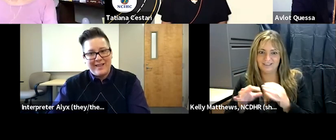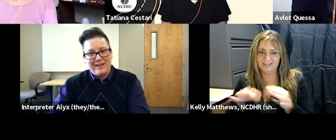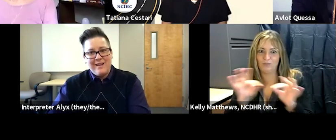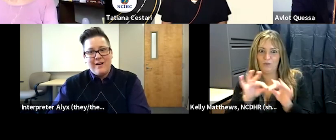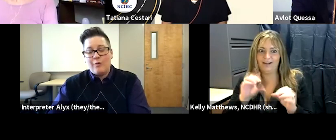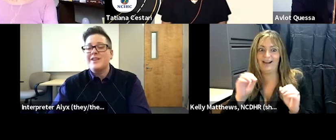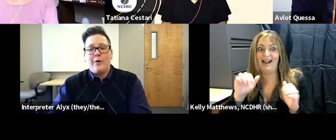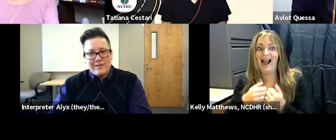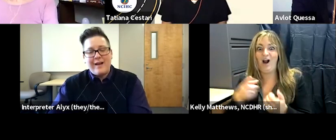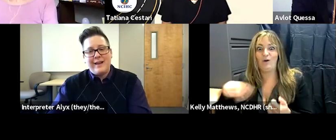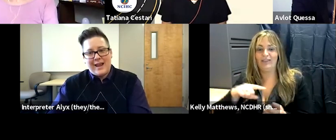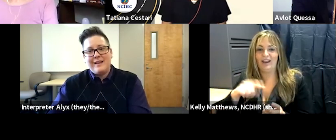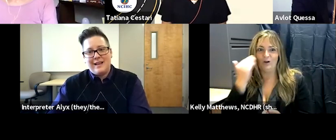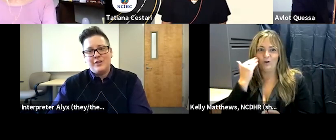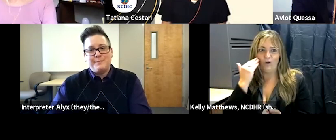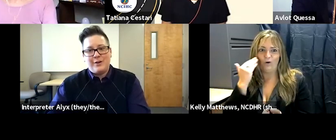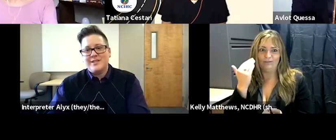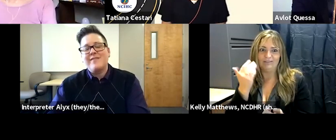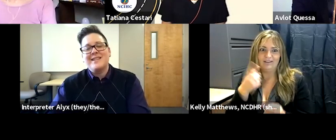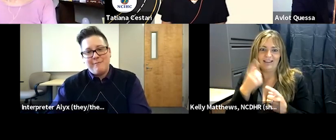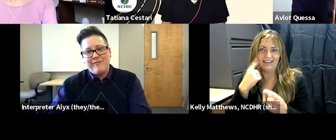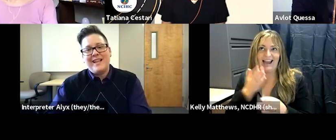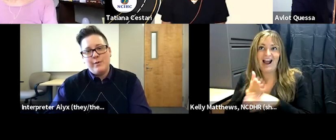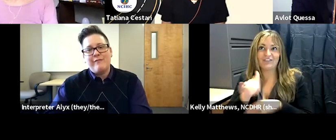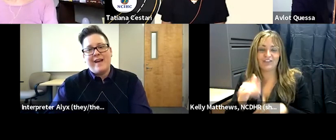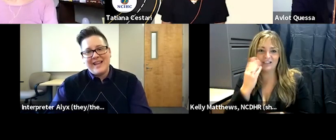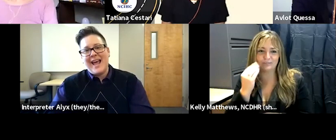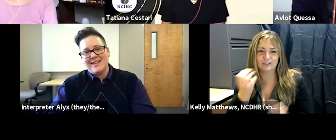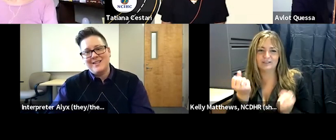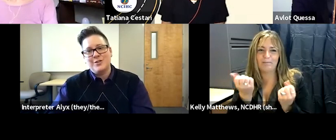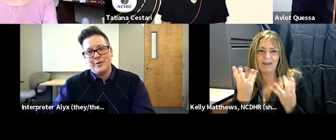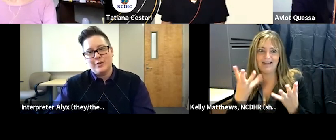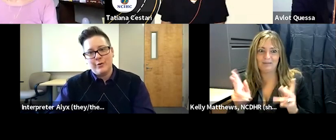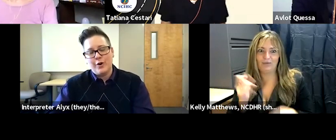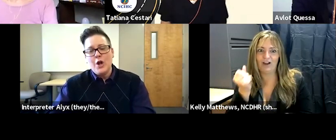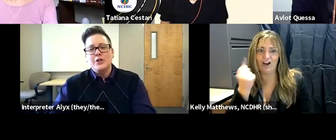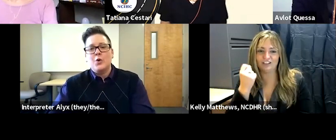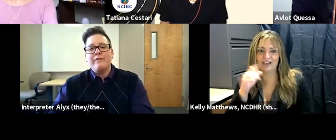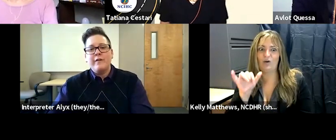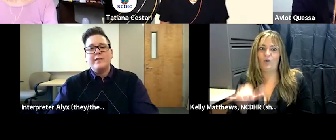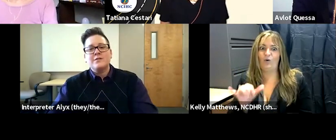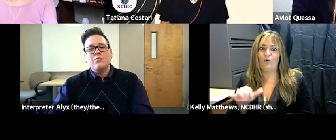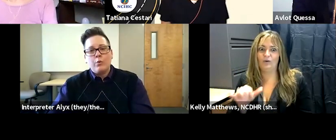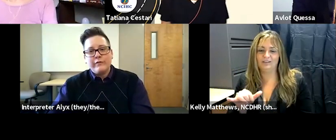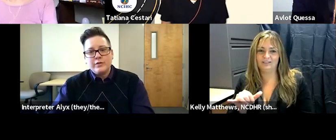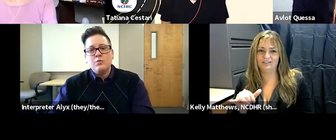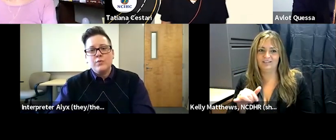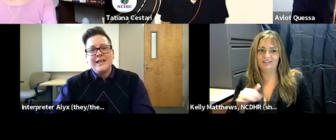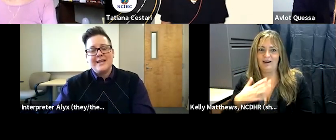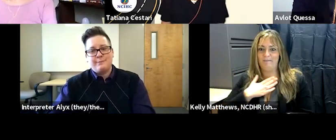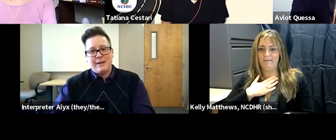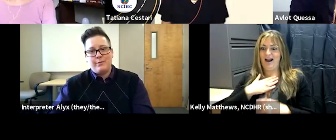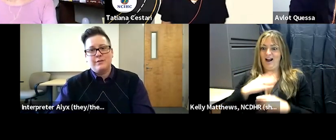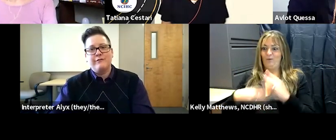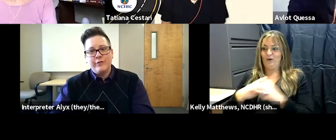same feeling or you know non-english speakers have that same feeling when they finally get access to interpreter so we feel that this role reversal